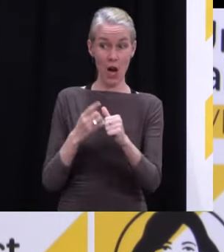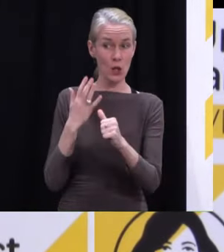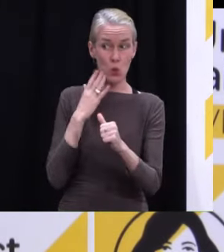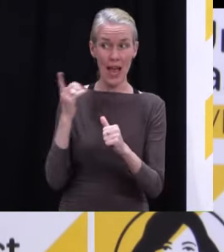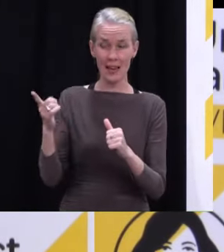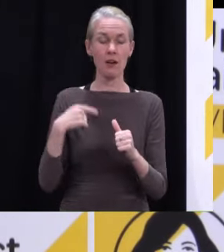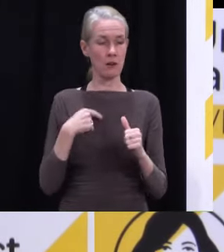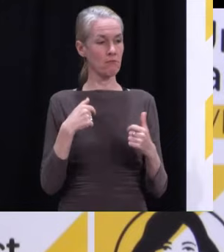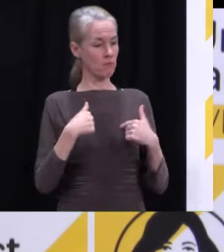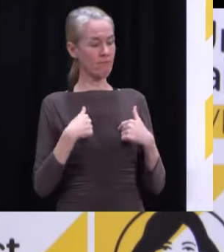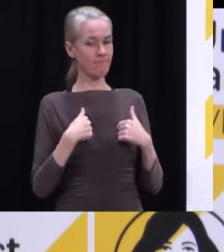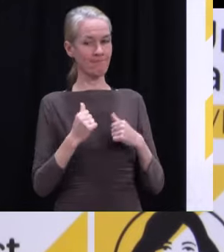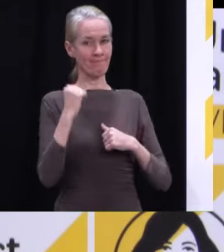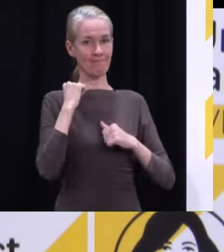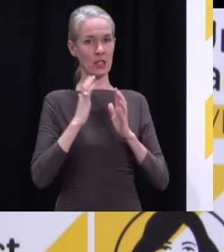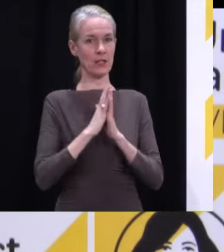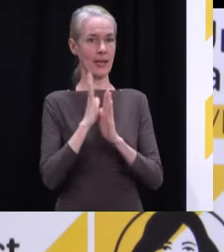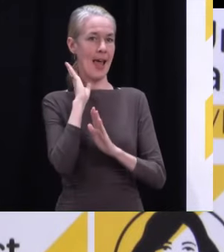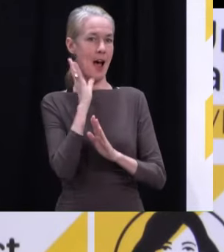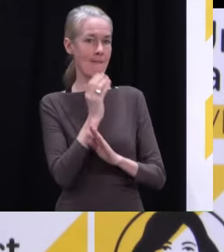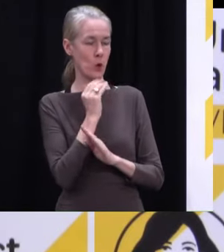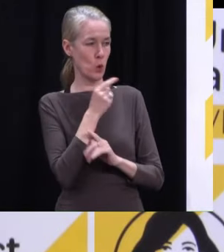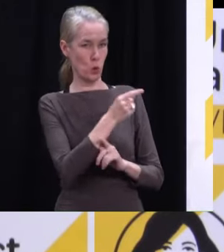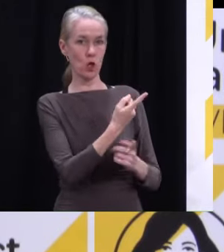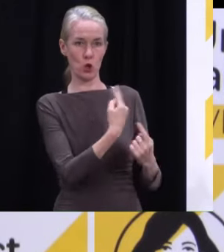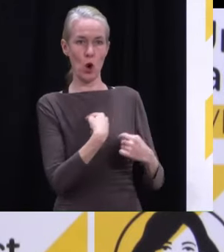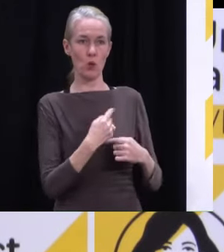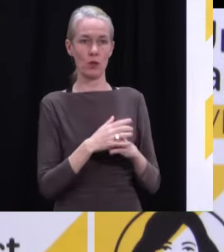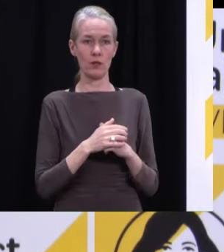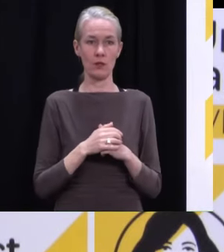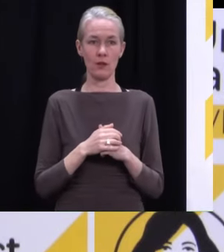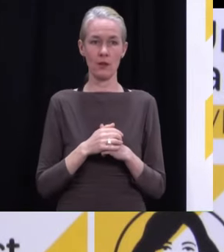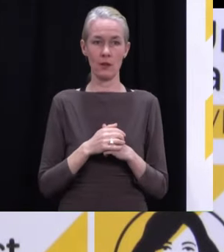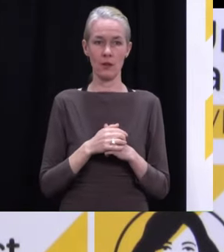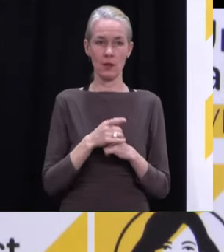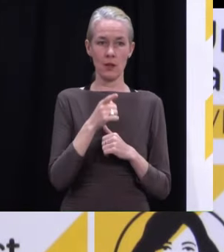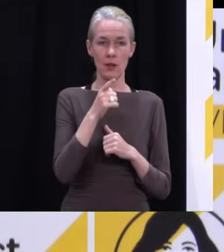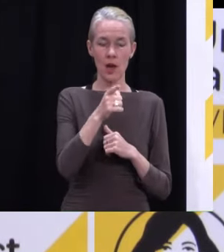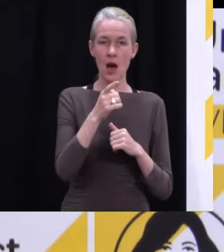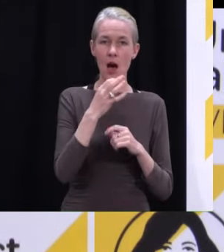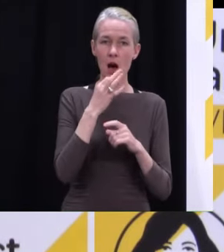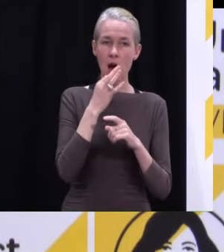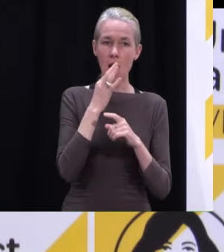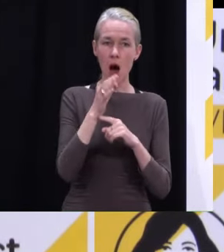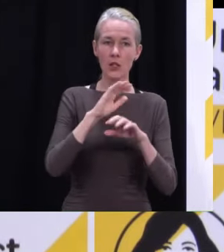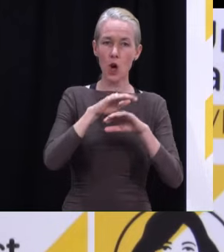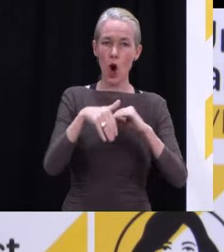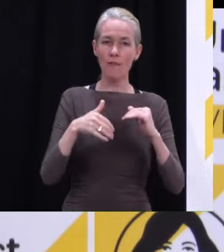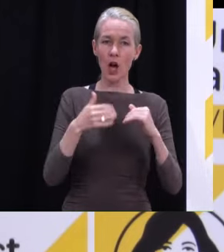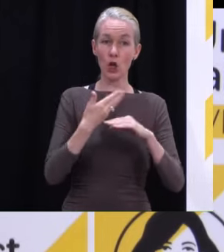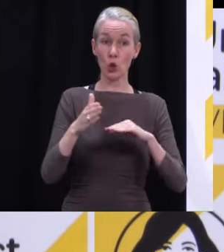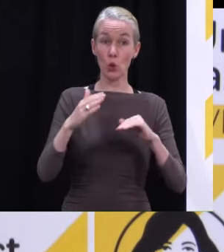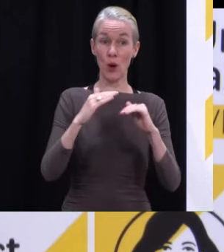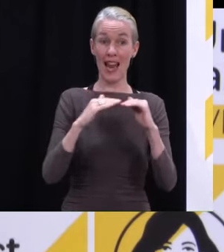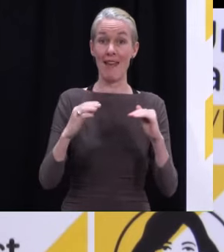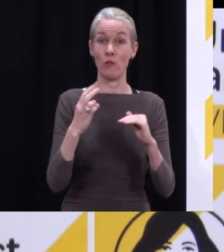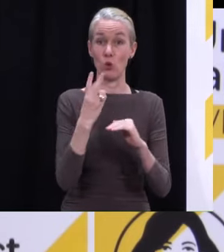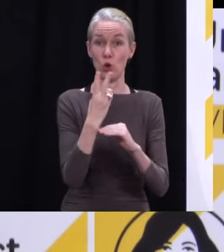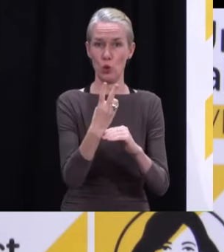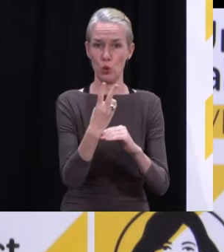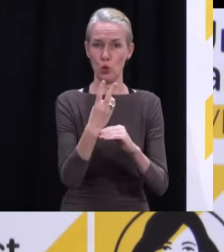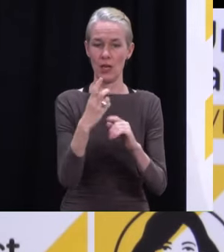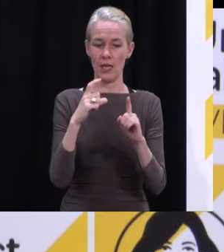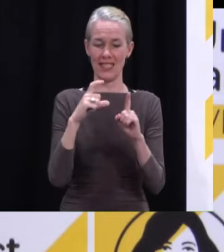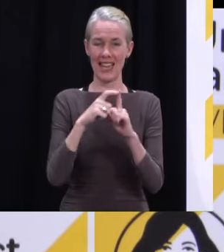afternoon. Can I follow on Delta Level 2? Yes. we just get some clarification on mask use at Delta Level 2? I